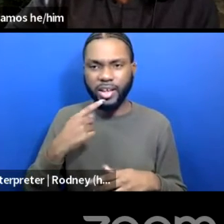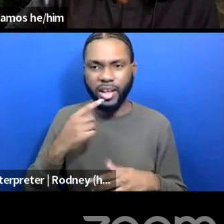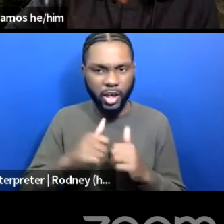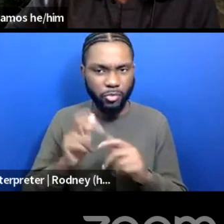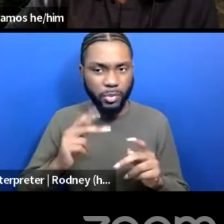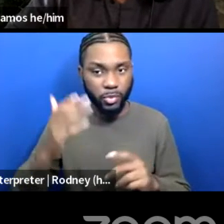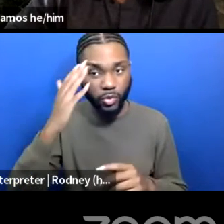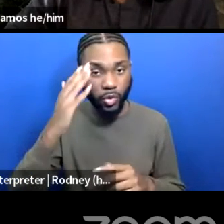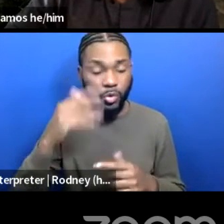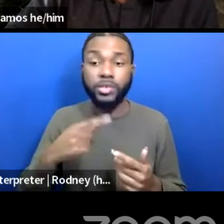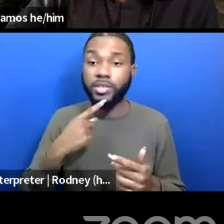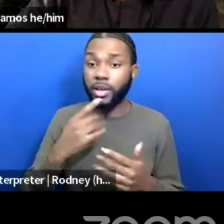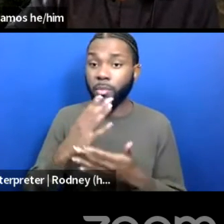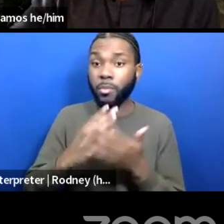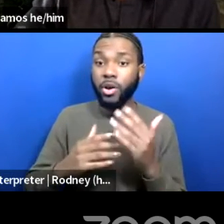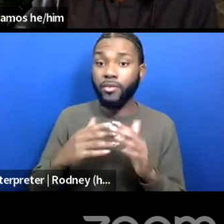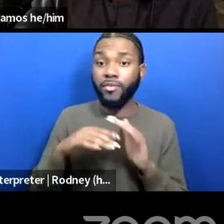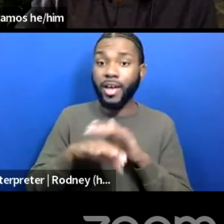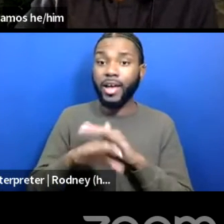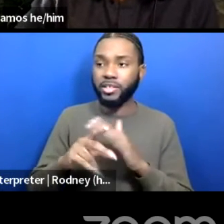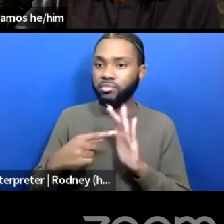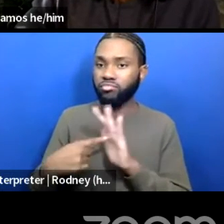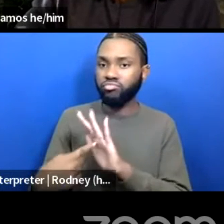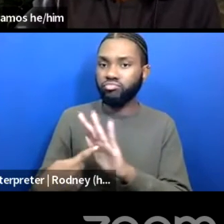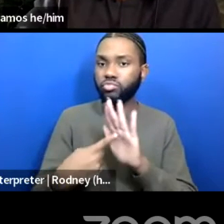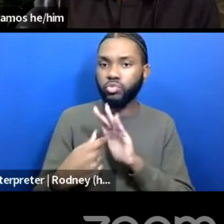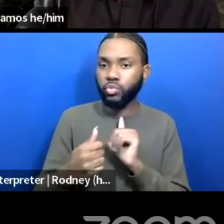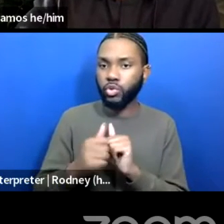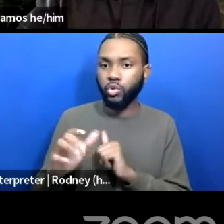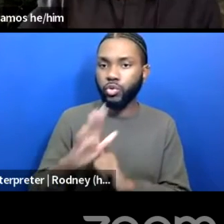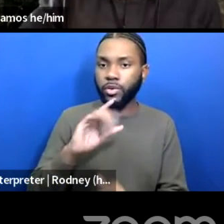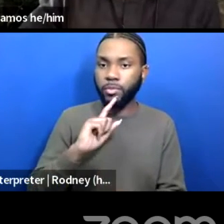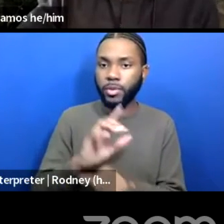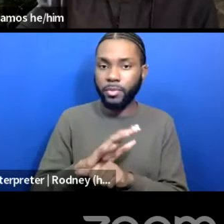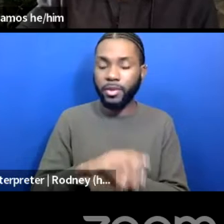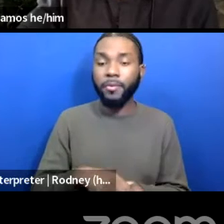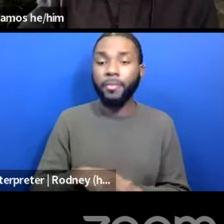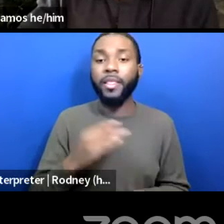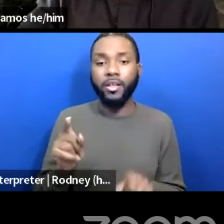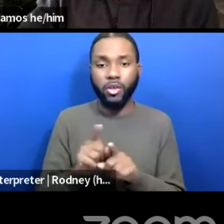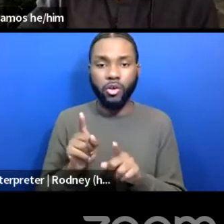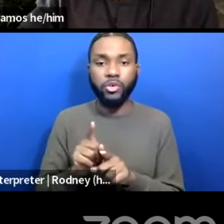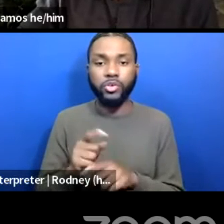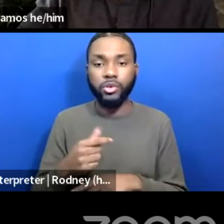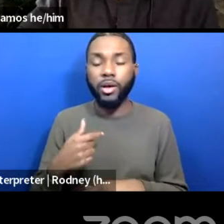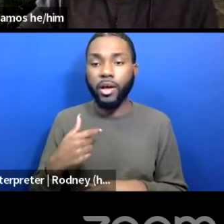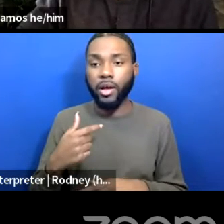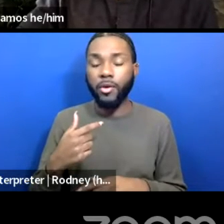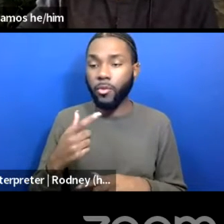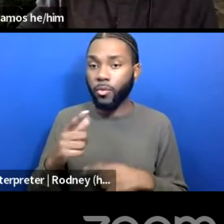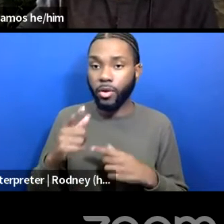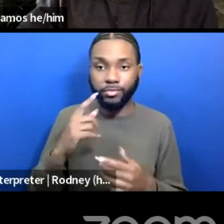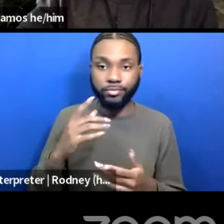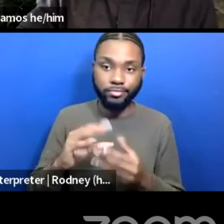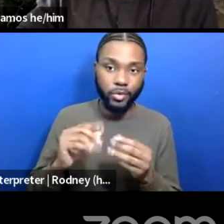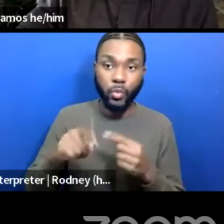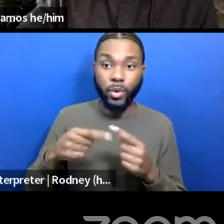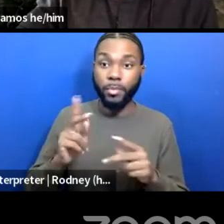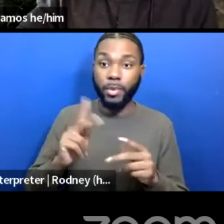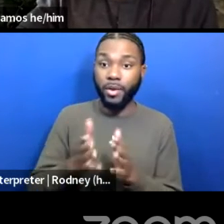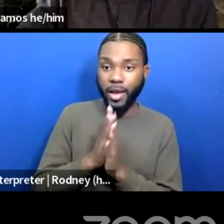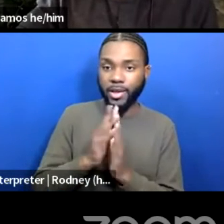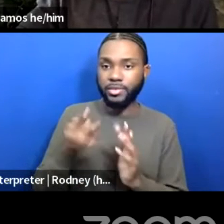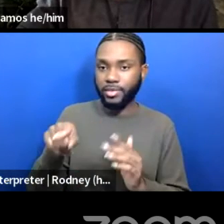of access is being forward-facing with your commitment to it. And I was offered that when people ask for it, they can receive it